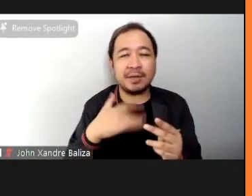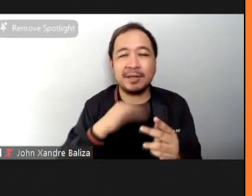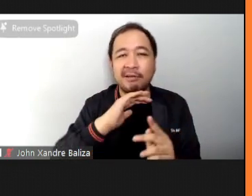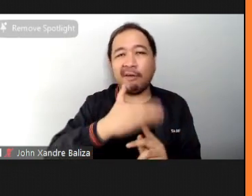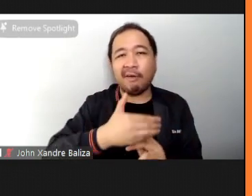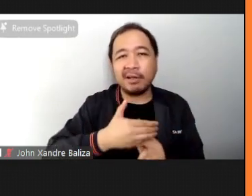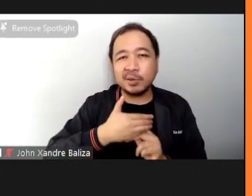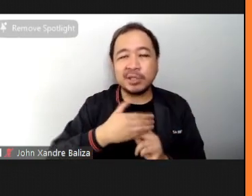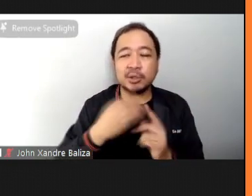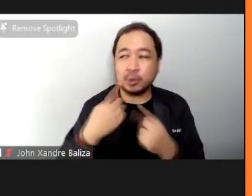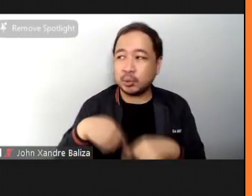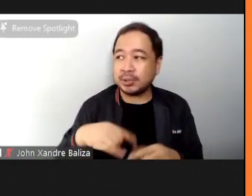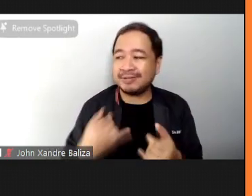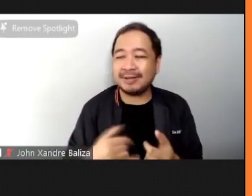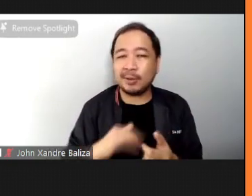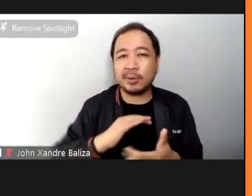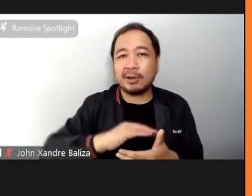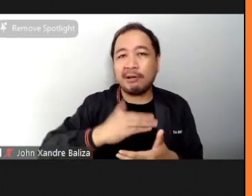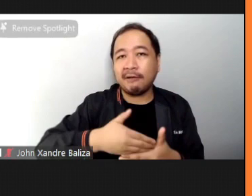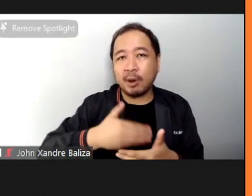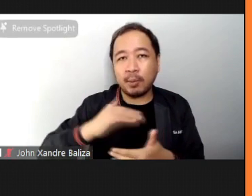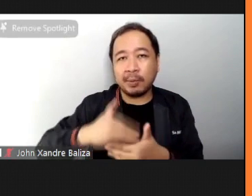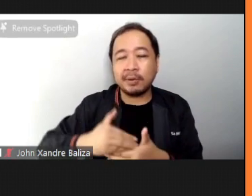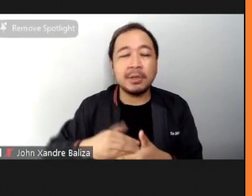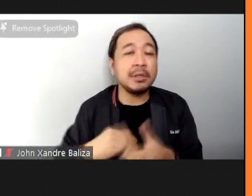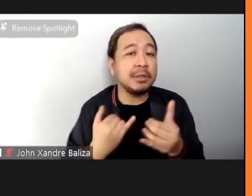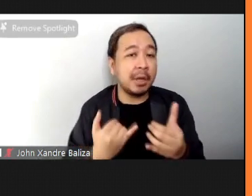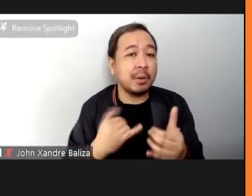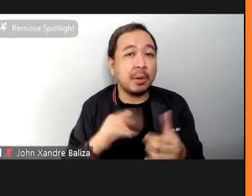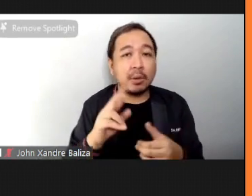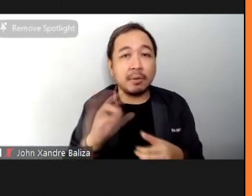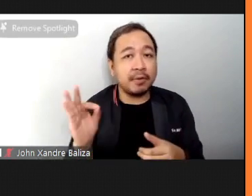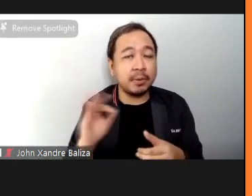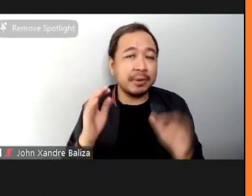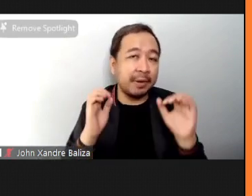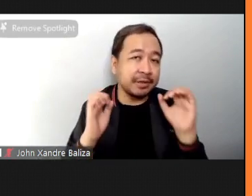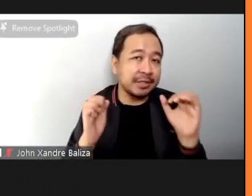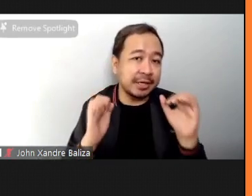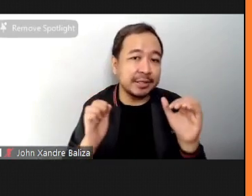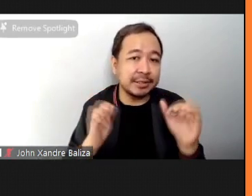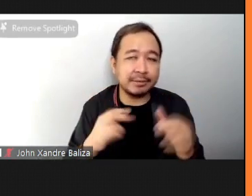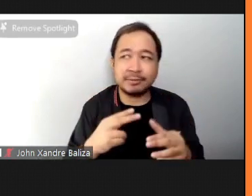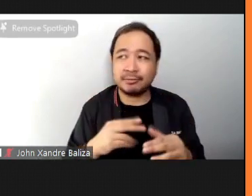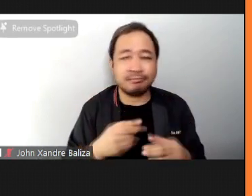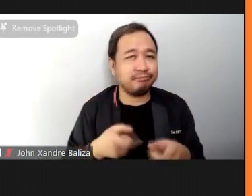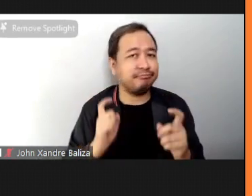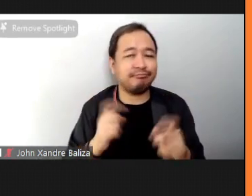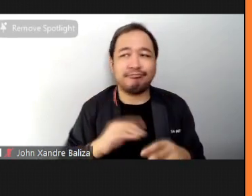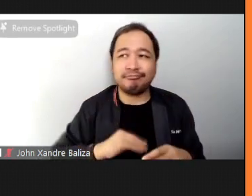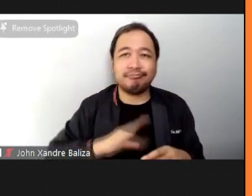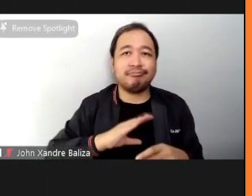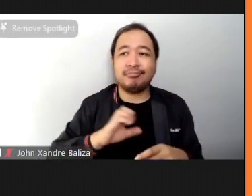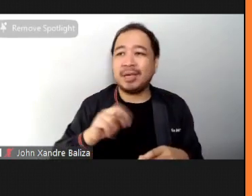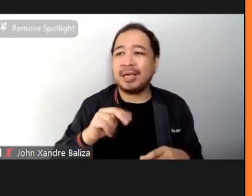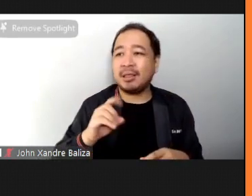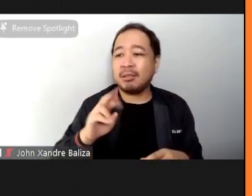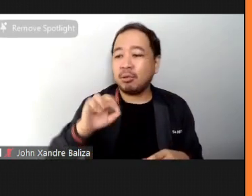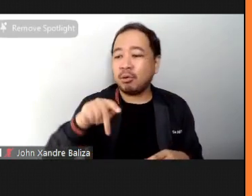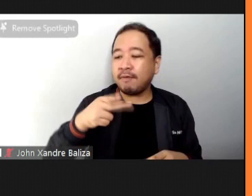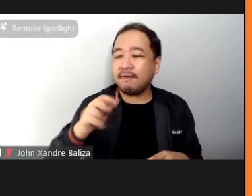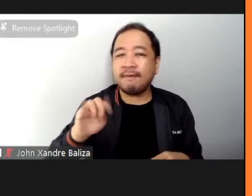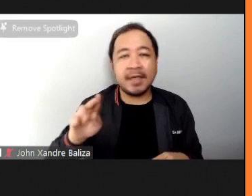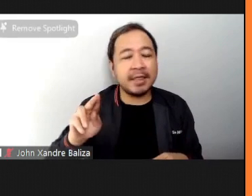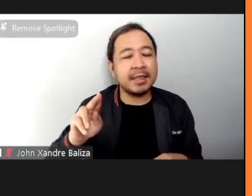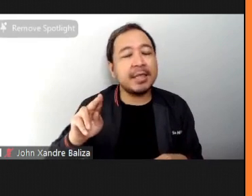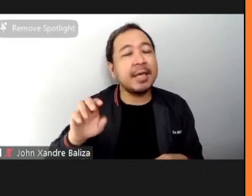this lockdown during this pandemic road flow can be used as an exercise to quickly boost your endorphins and also to have a better